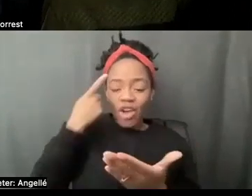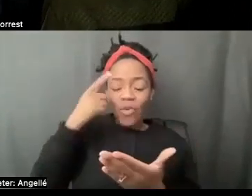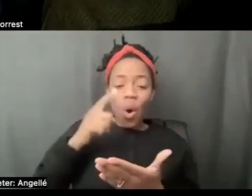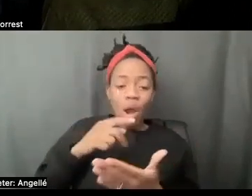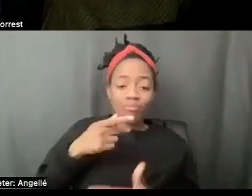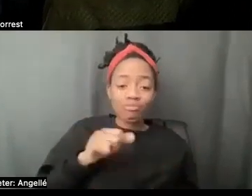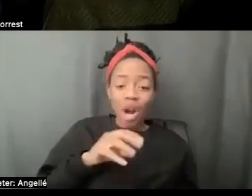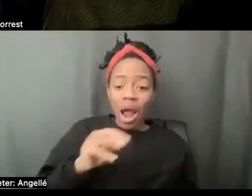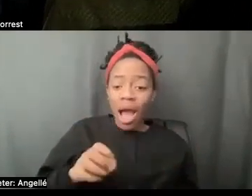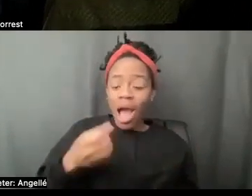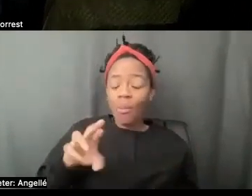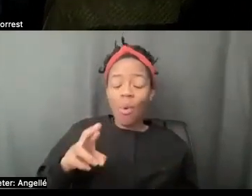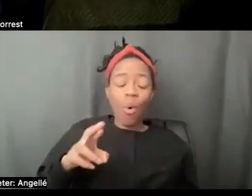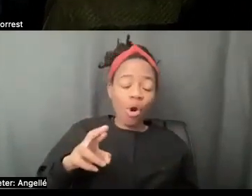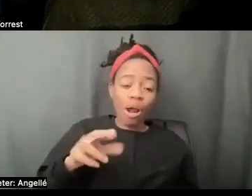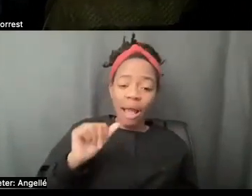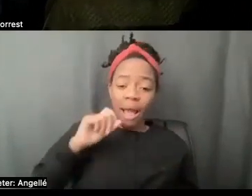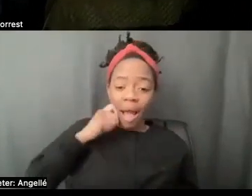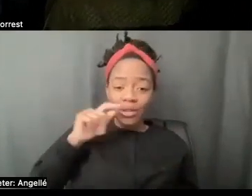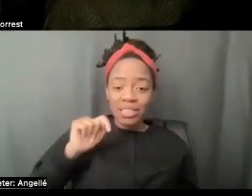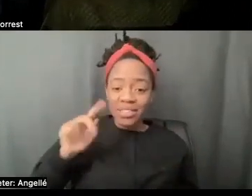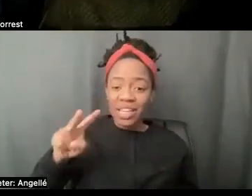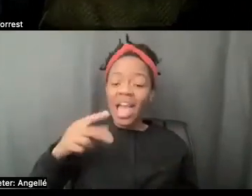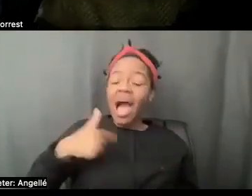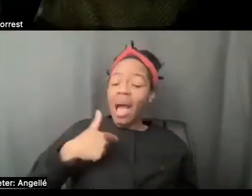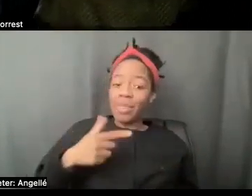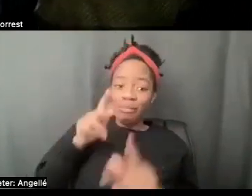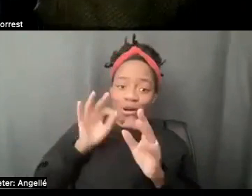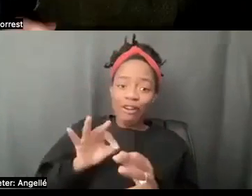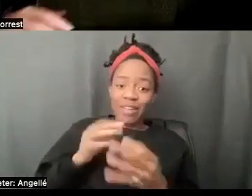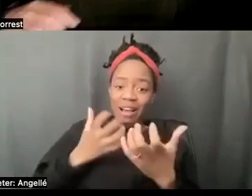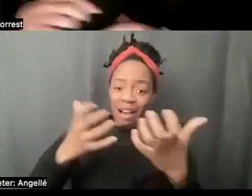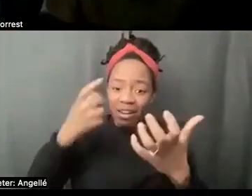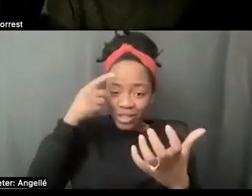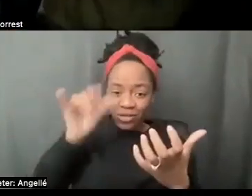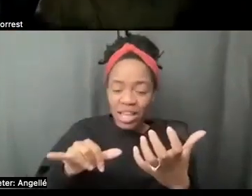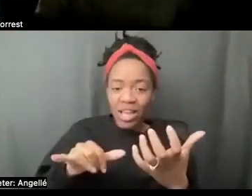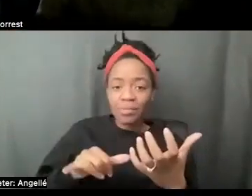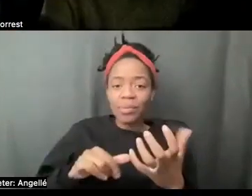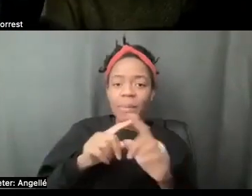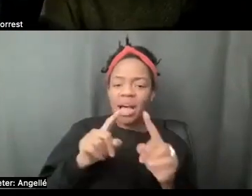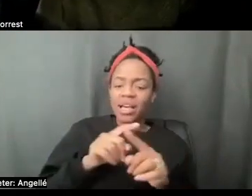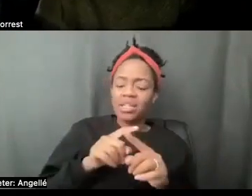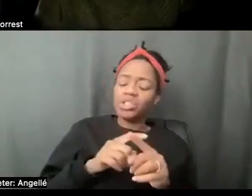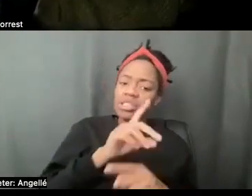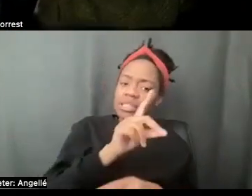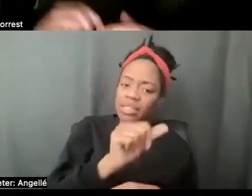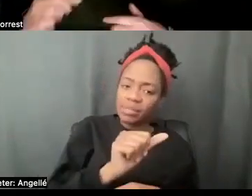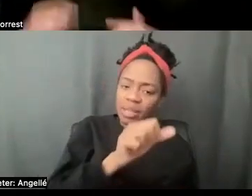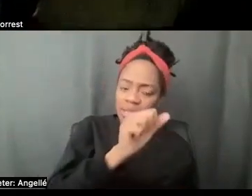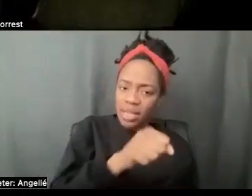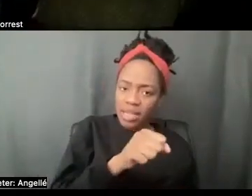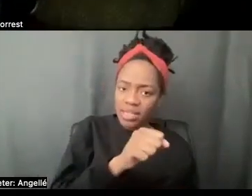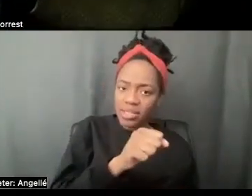I'm the perfect audience for that. But I think furthermore, besides the disability agenda and all of those things is